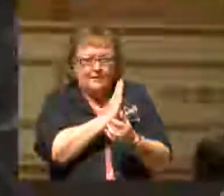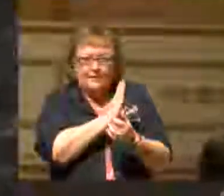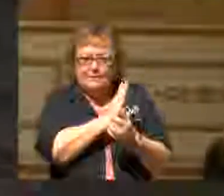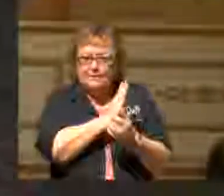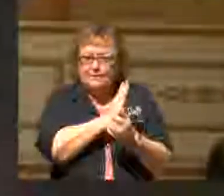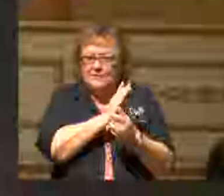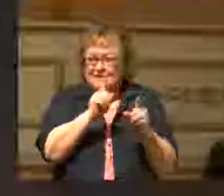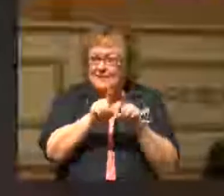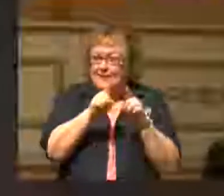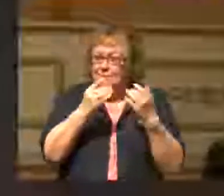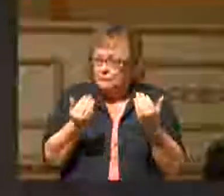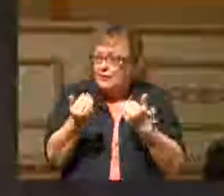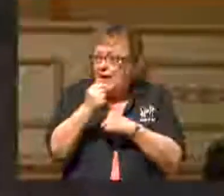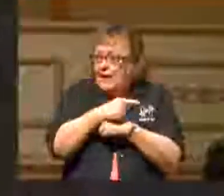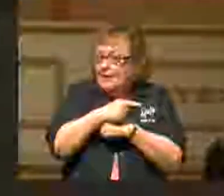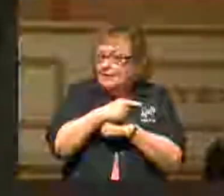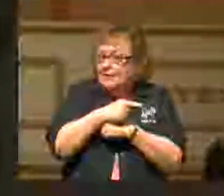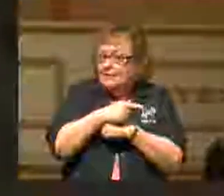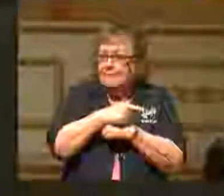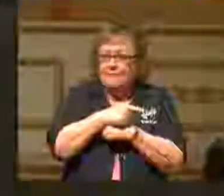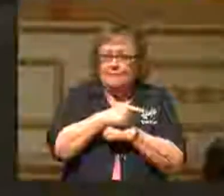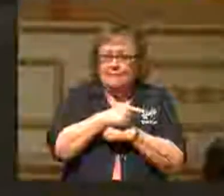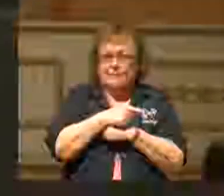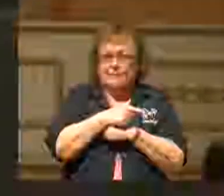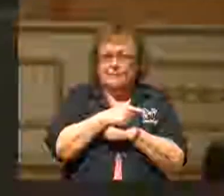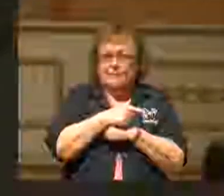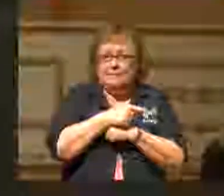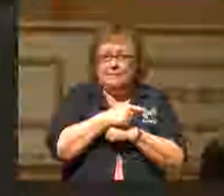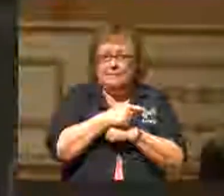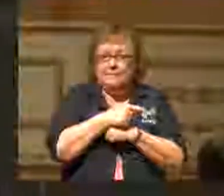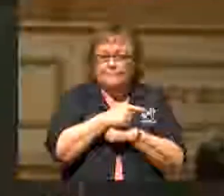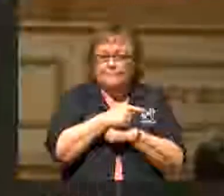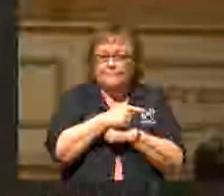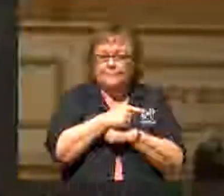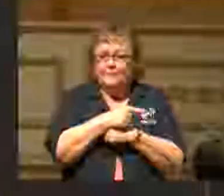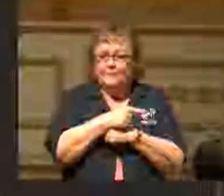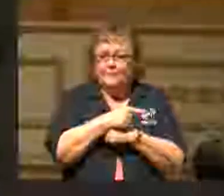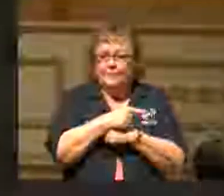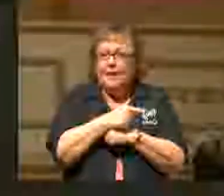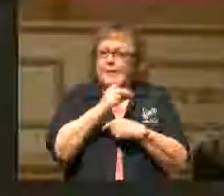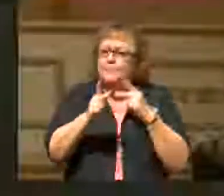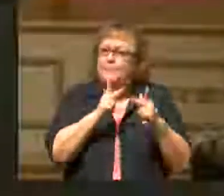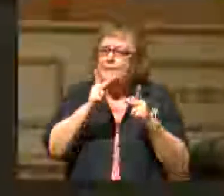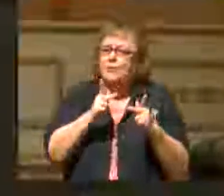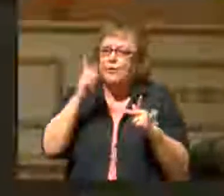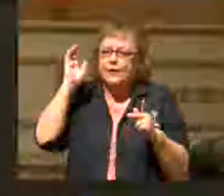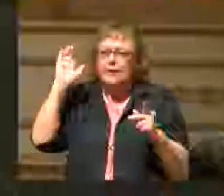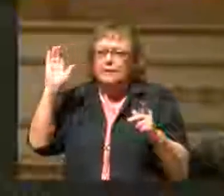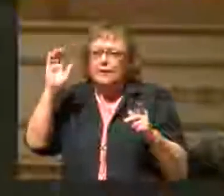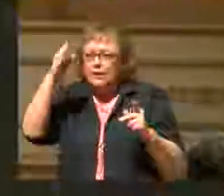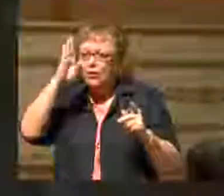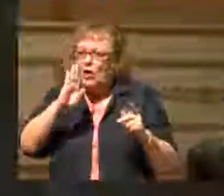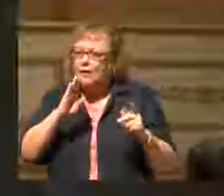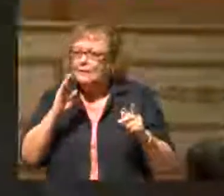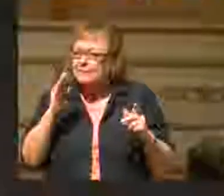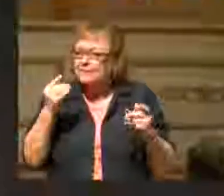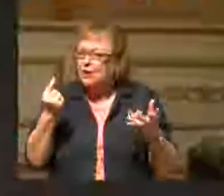Much like today, much like today, people hear that God has